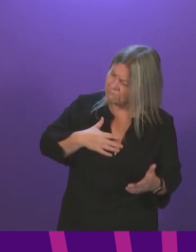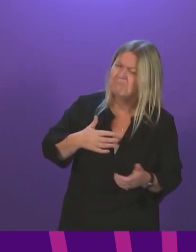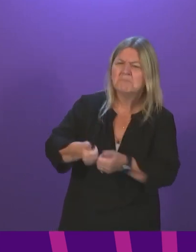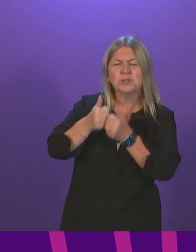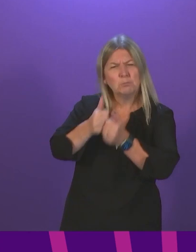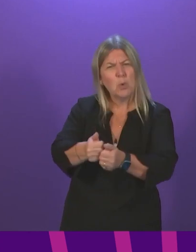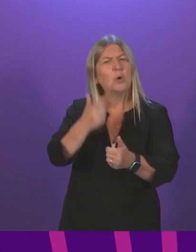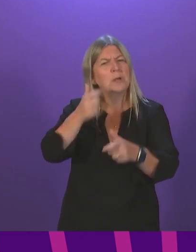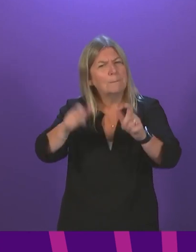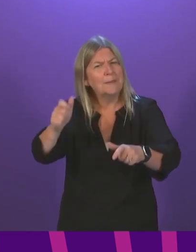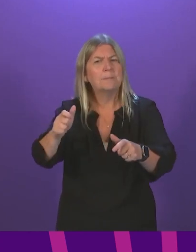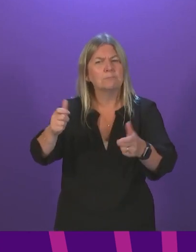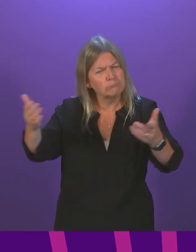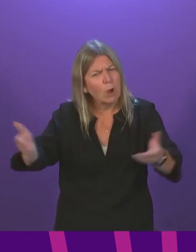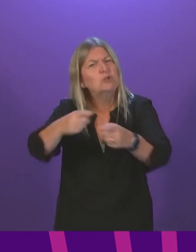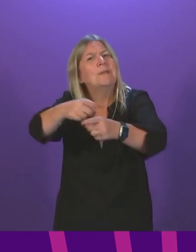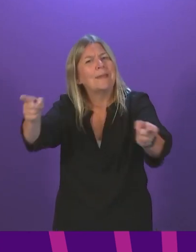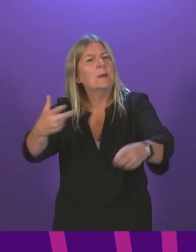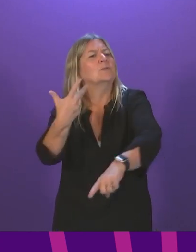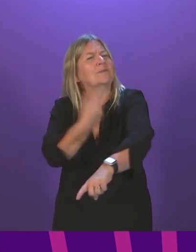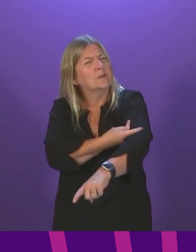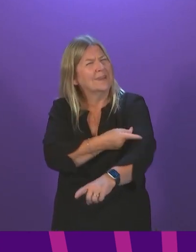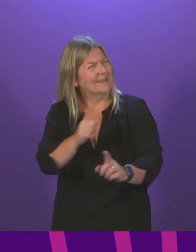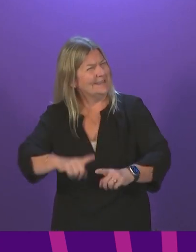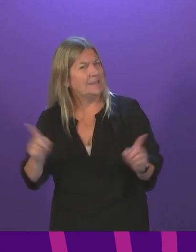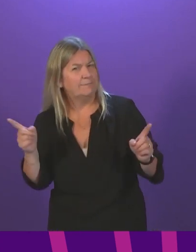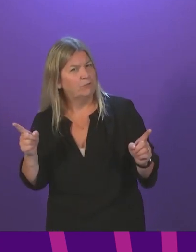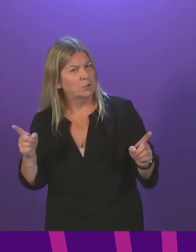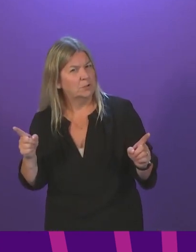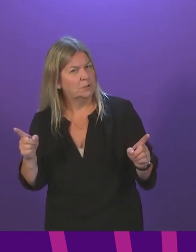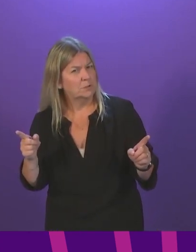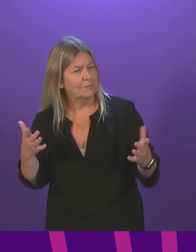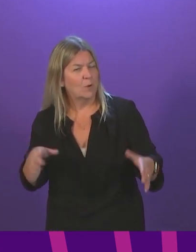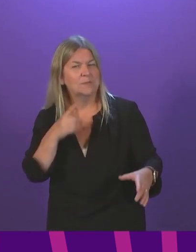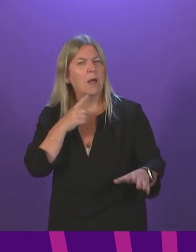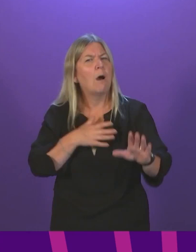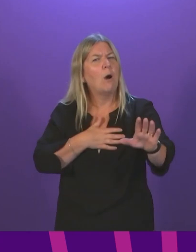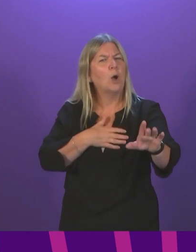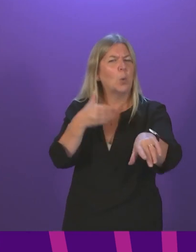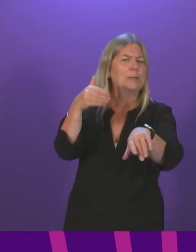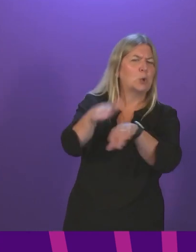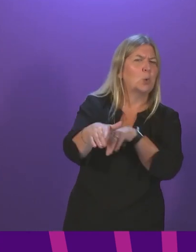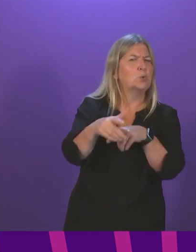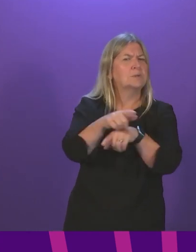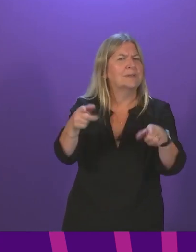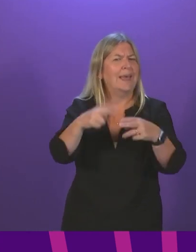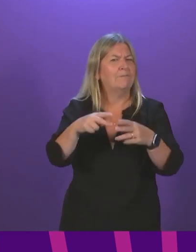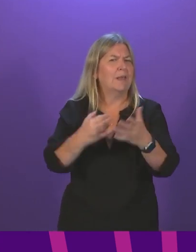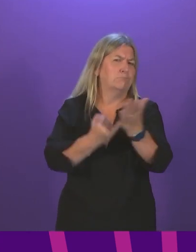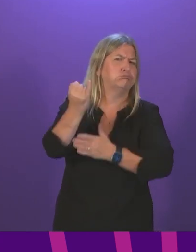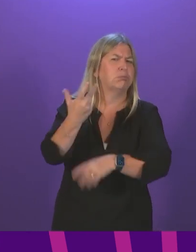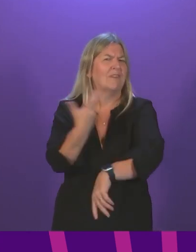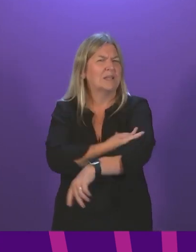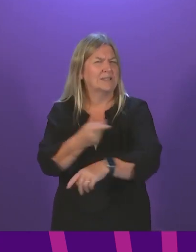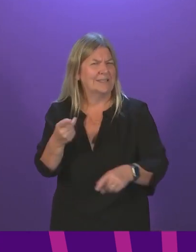encourage young people to get the vaccine, but that is different to saying you are going to exclude them if they don't. The First Minister is